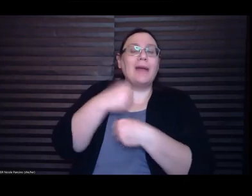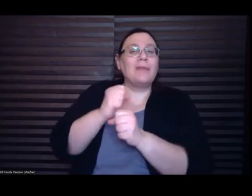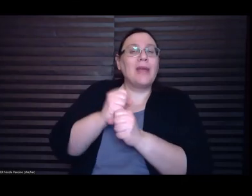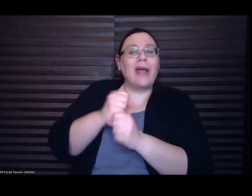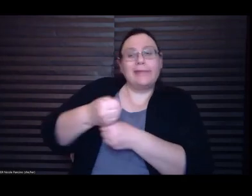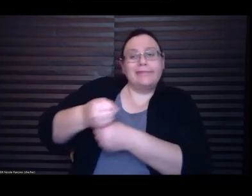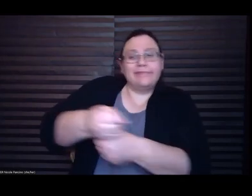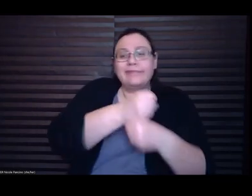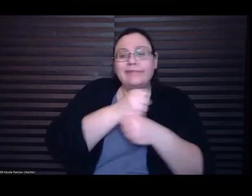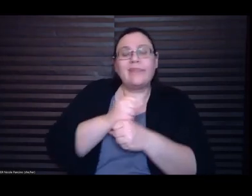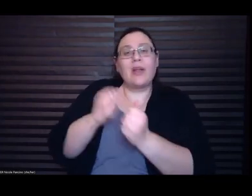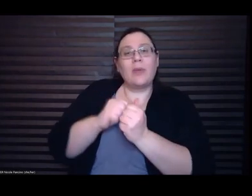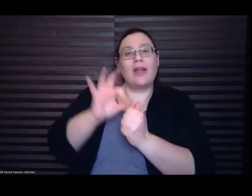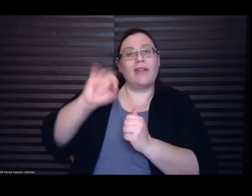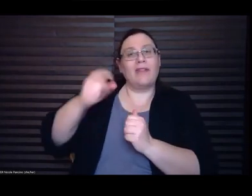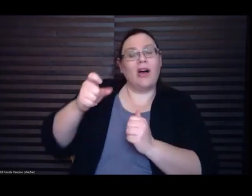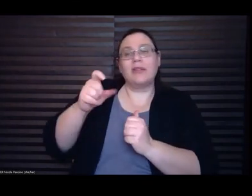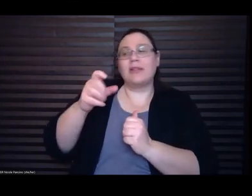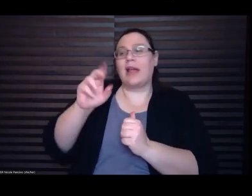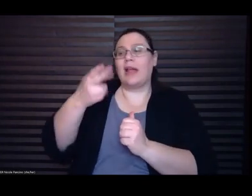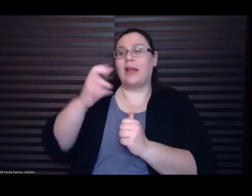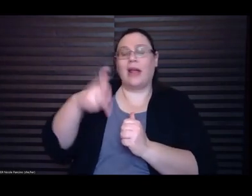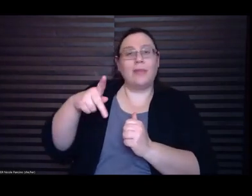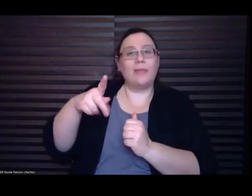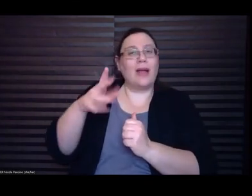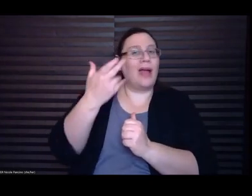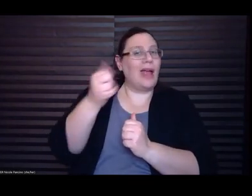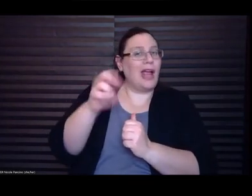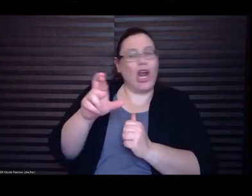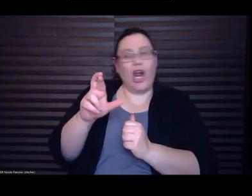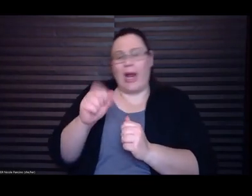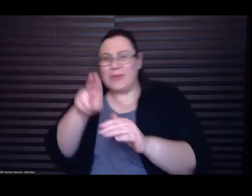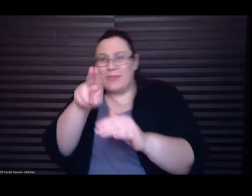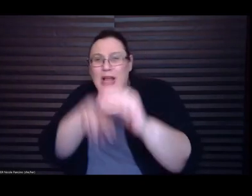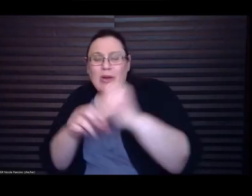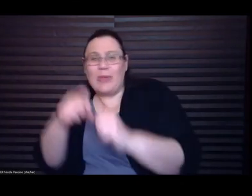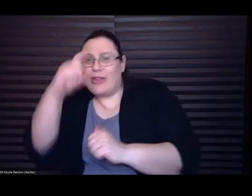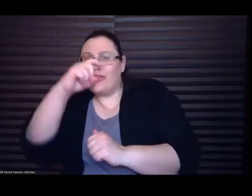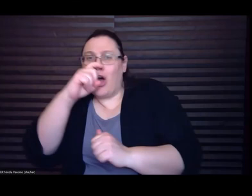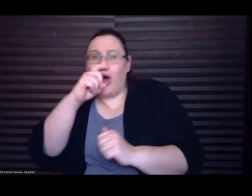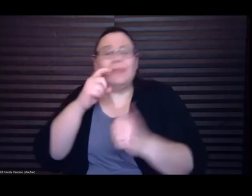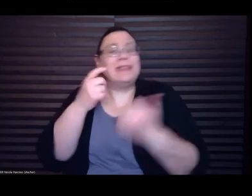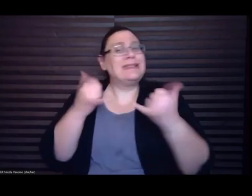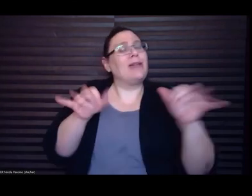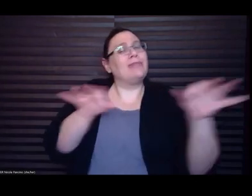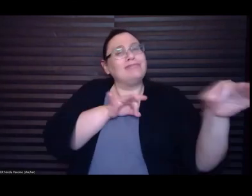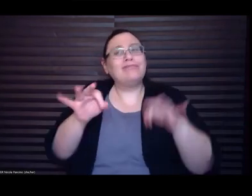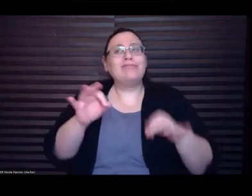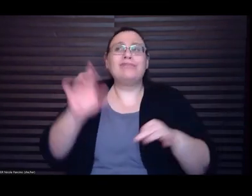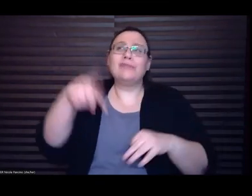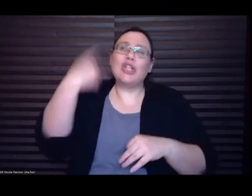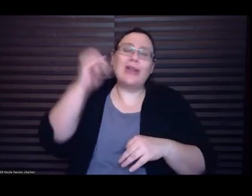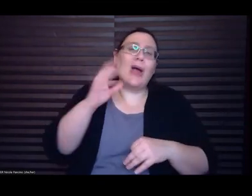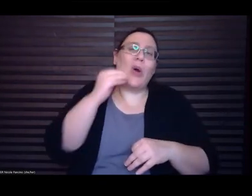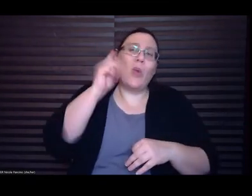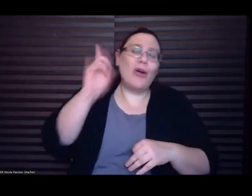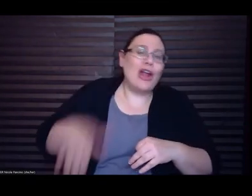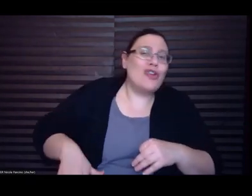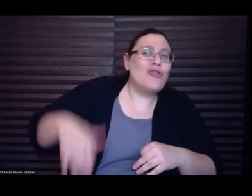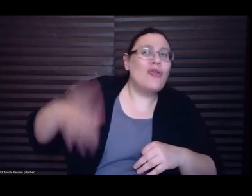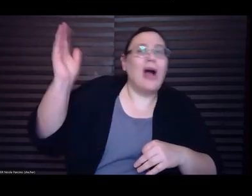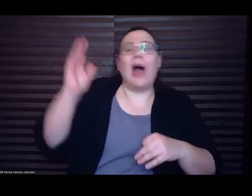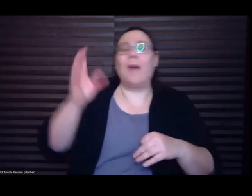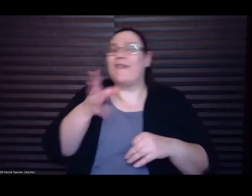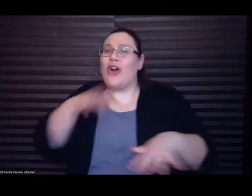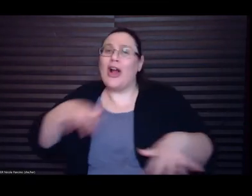describes his childhood home lovingly. The digressions of farmland between Milwaukee and Appleton. The yellow-breasted chats and tundra swans that would appear in his yard looking